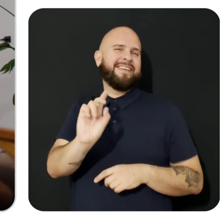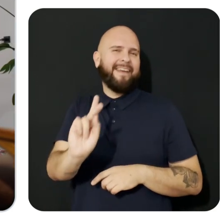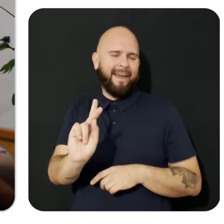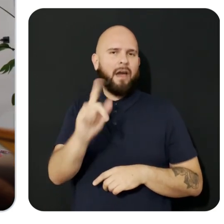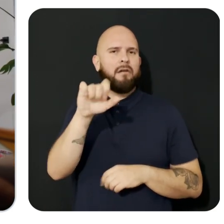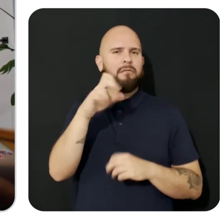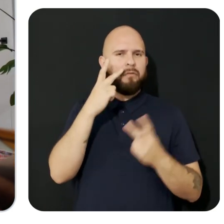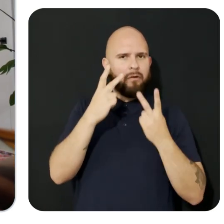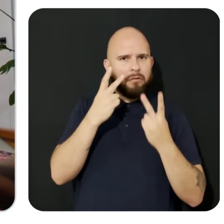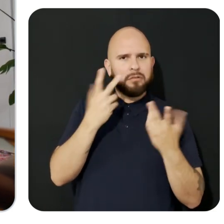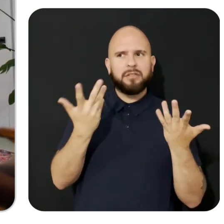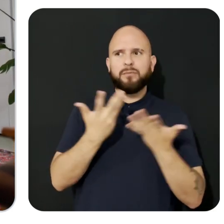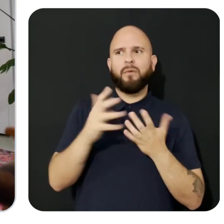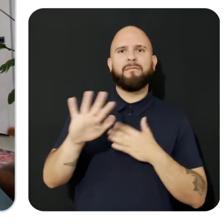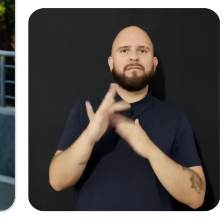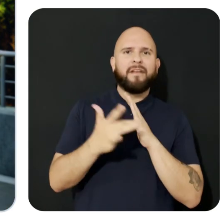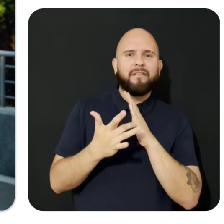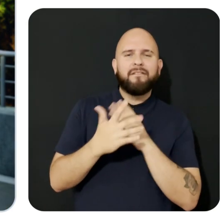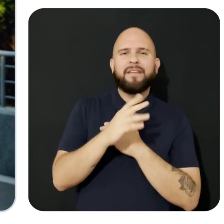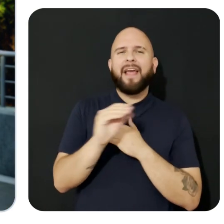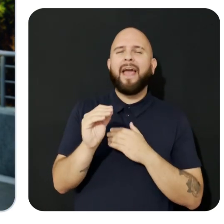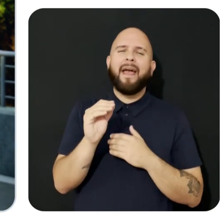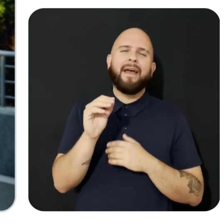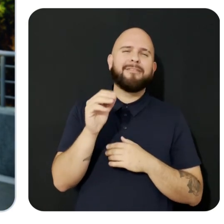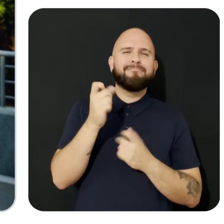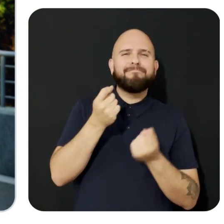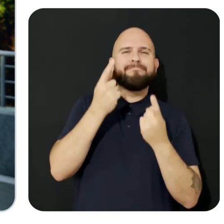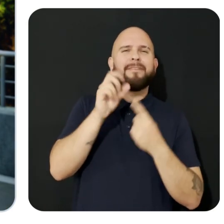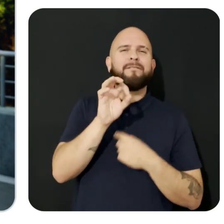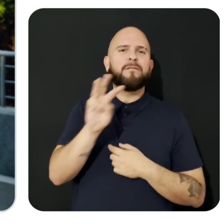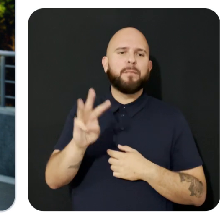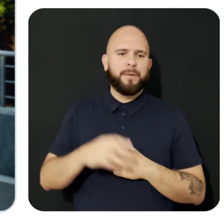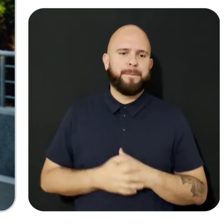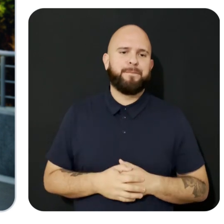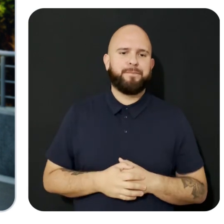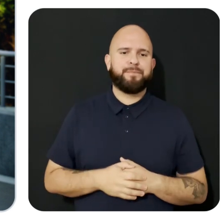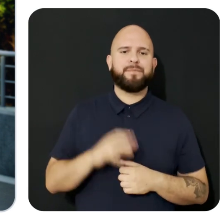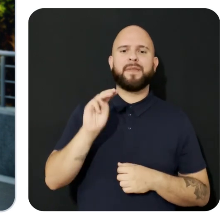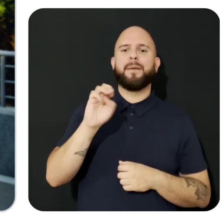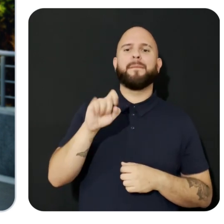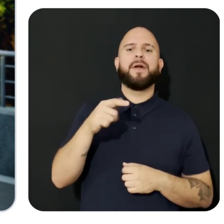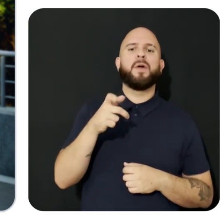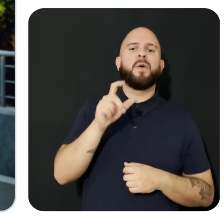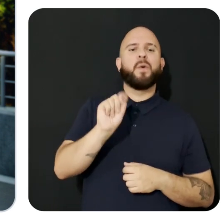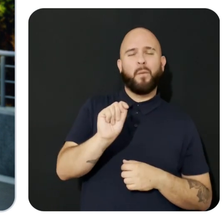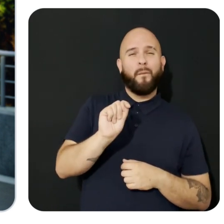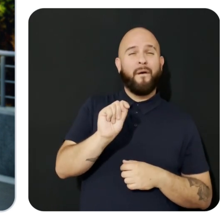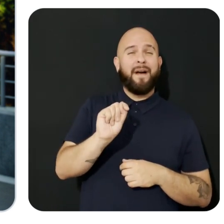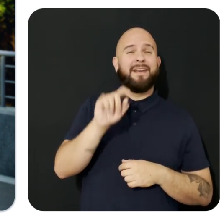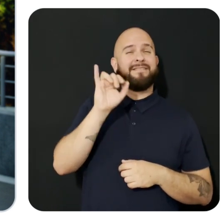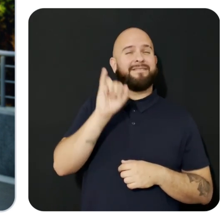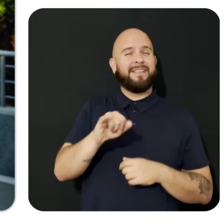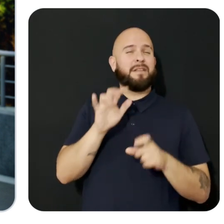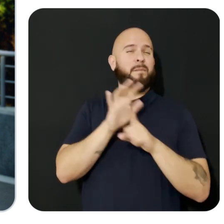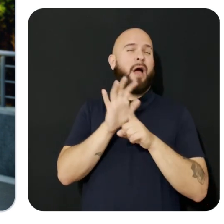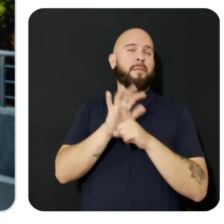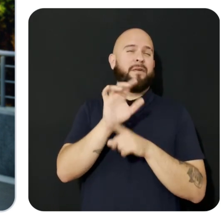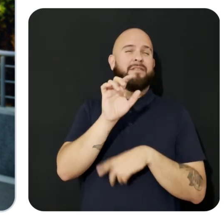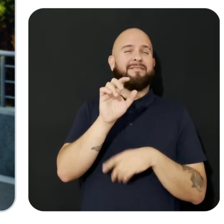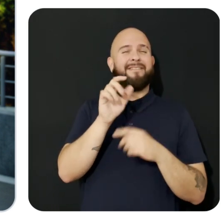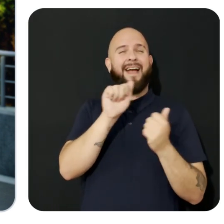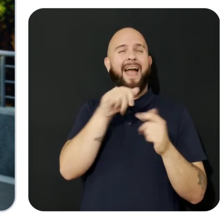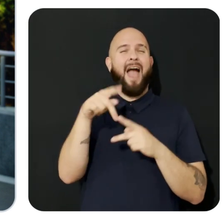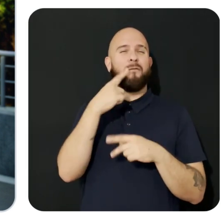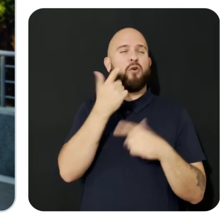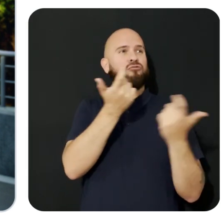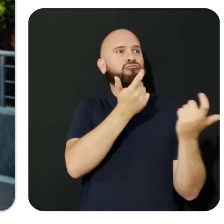capabilities and features of the framework. Meta Quest TV is our popular media app, which can be used as a media viewer for a